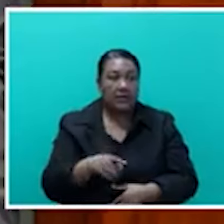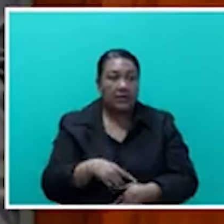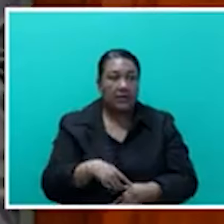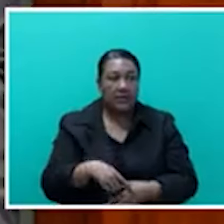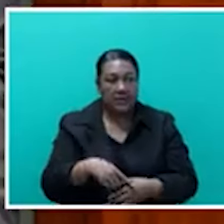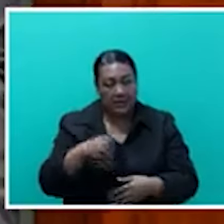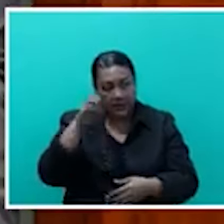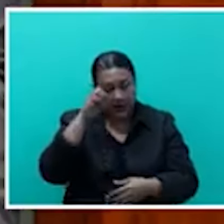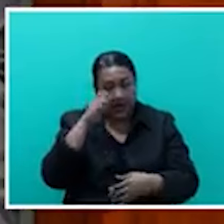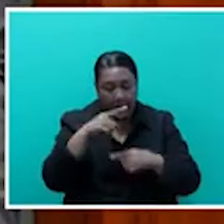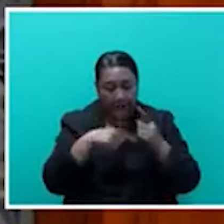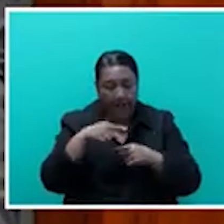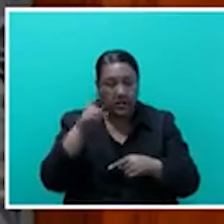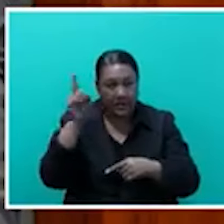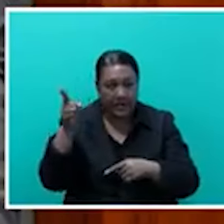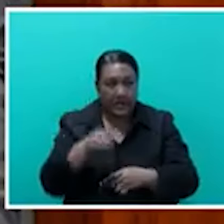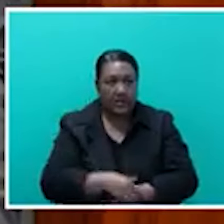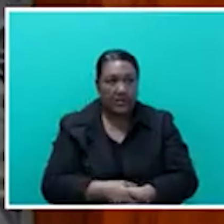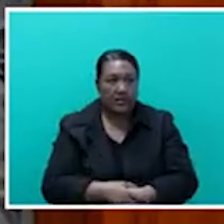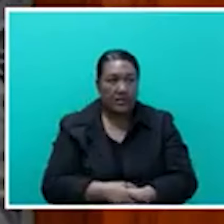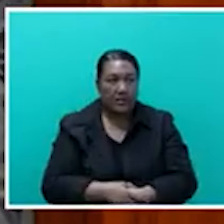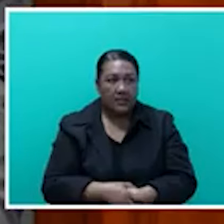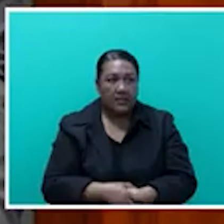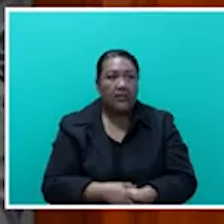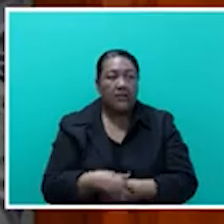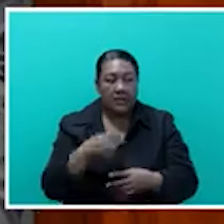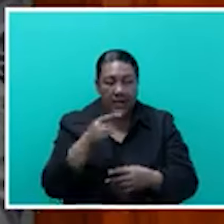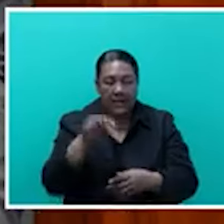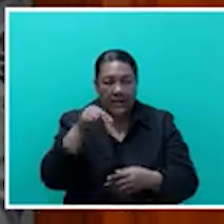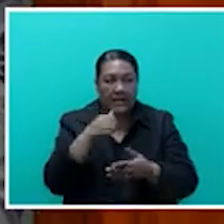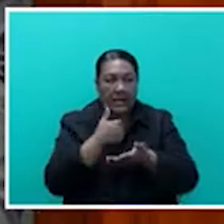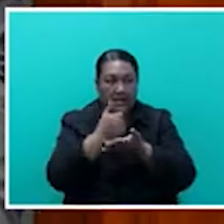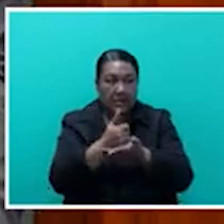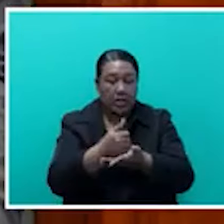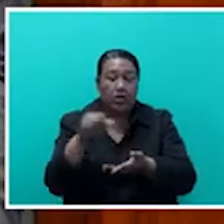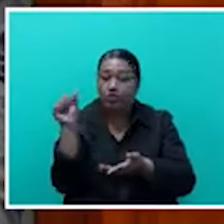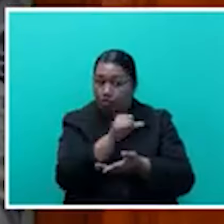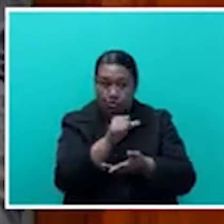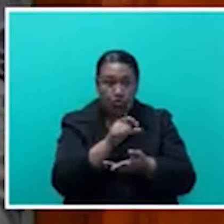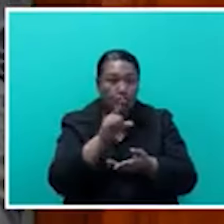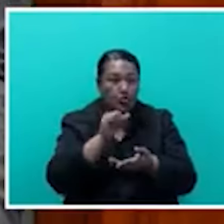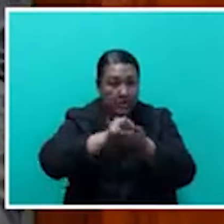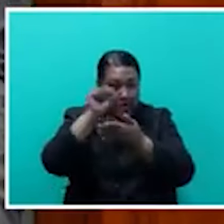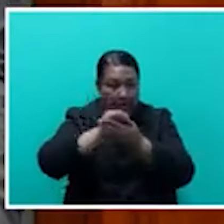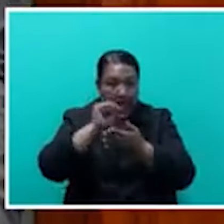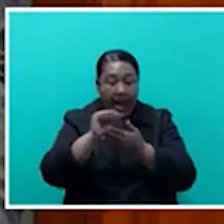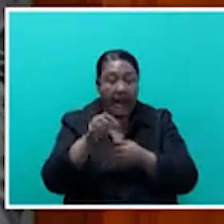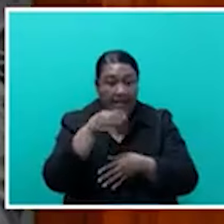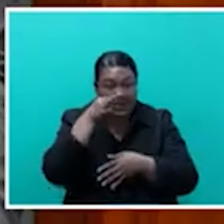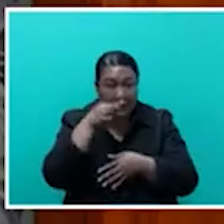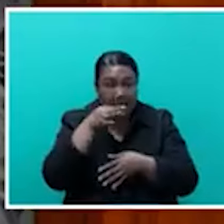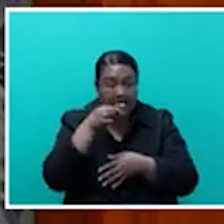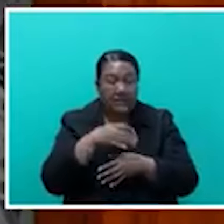managed to speak to some people to see if we can get some assistance whether we should be doing that or not, Honourable Speaker. With those few words, I